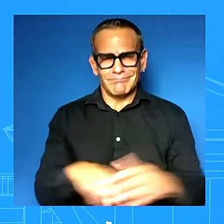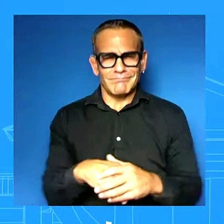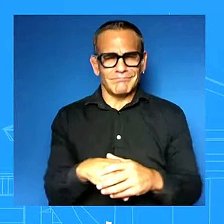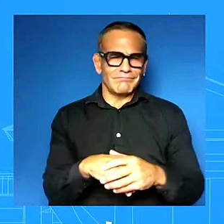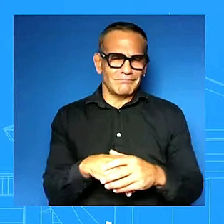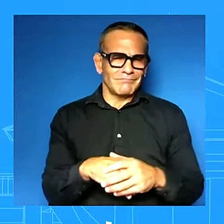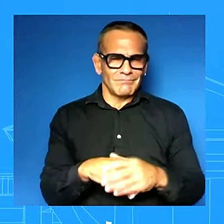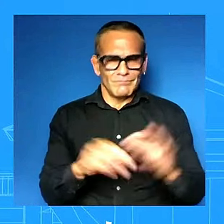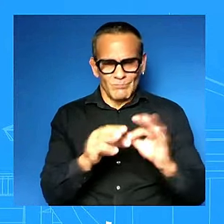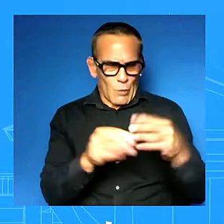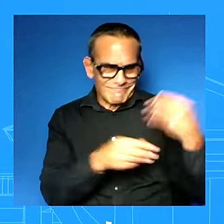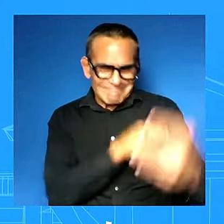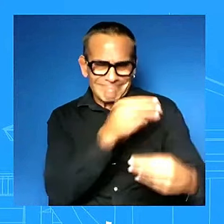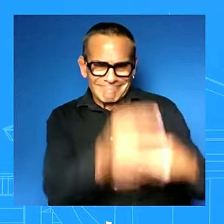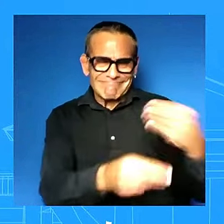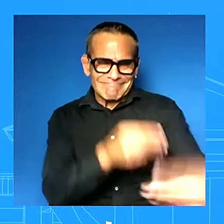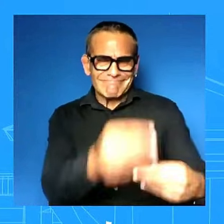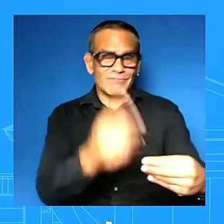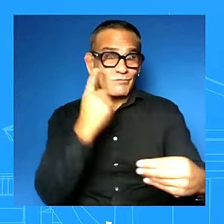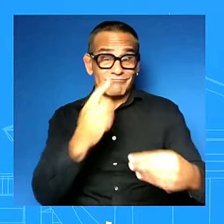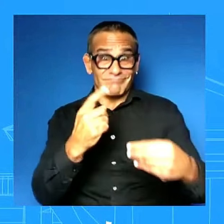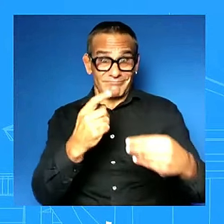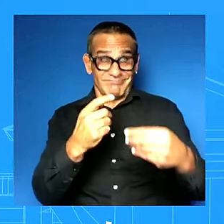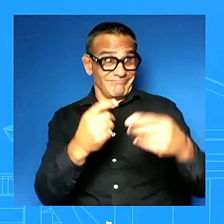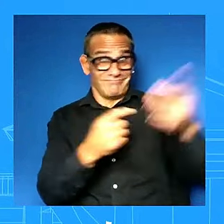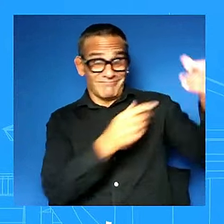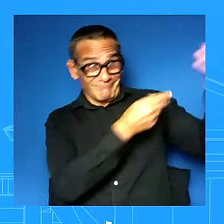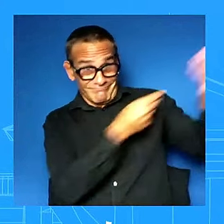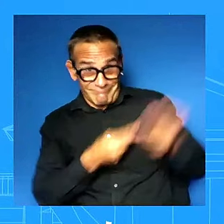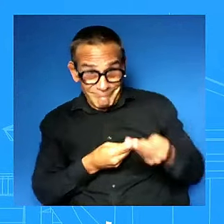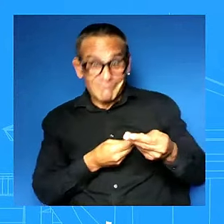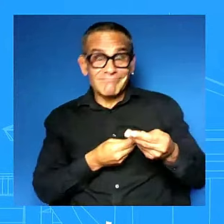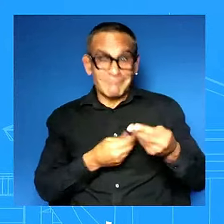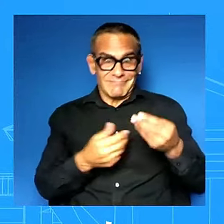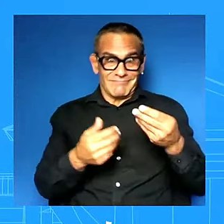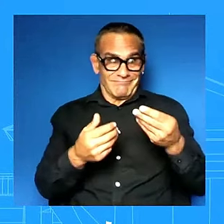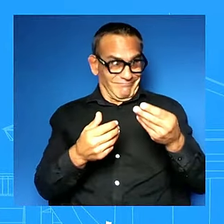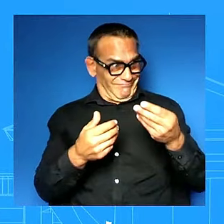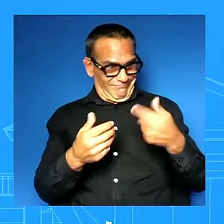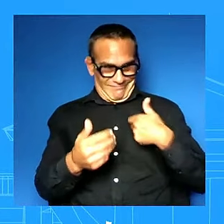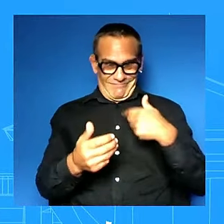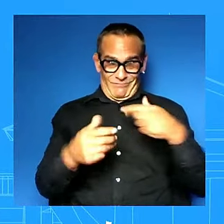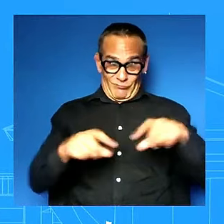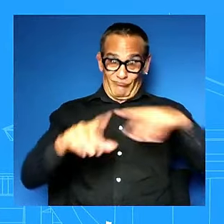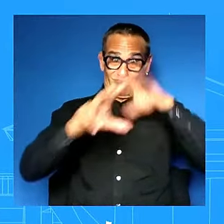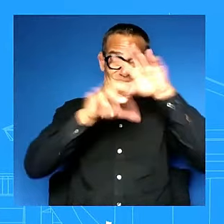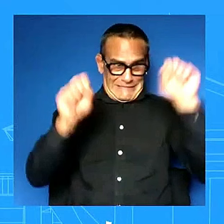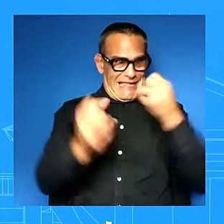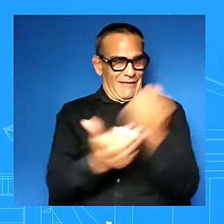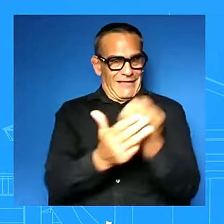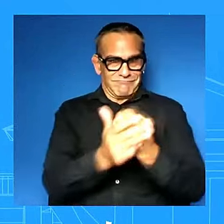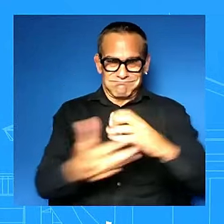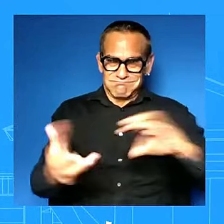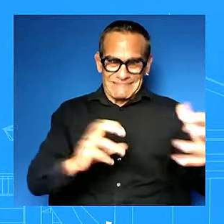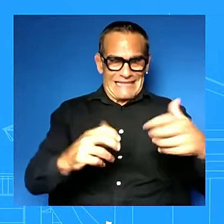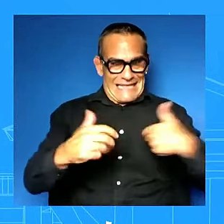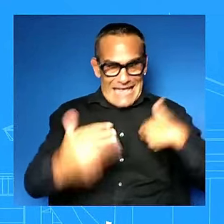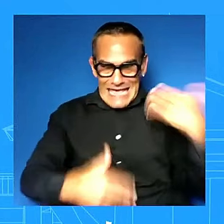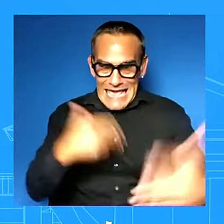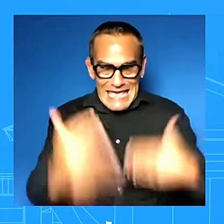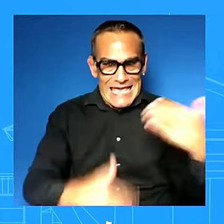economy that was in a tailspin covid was taking over more than 3 000 people are dying each day there was no comprehensive